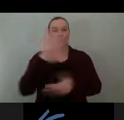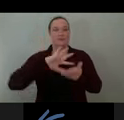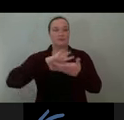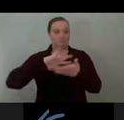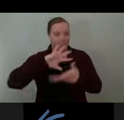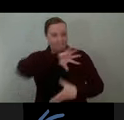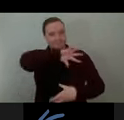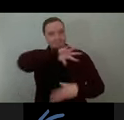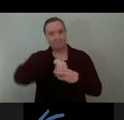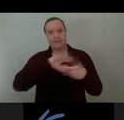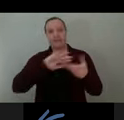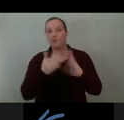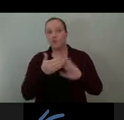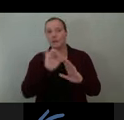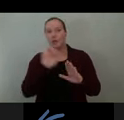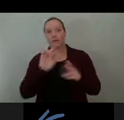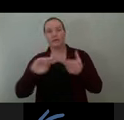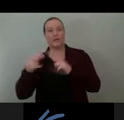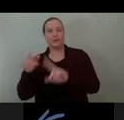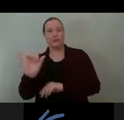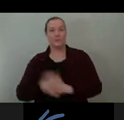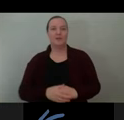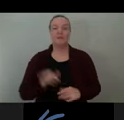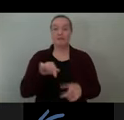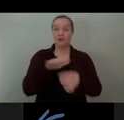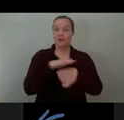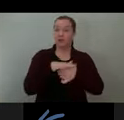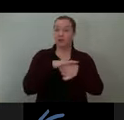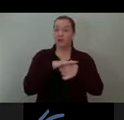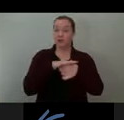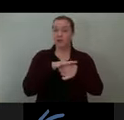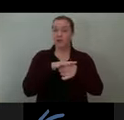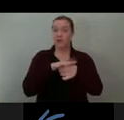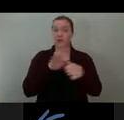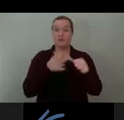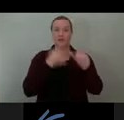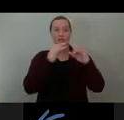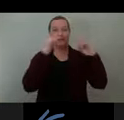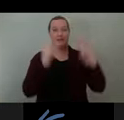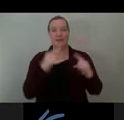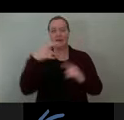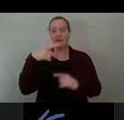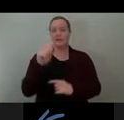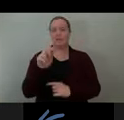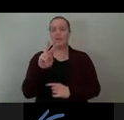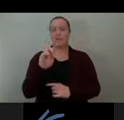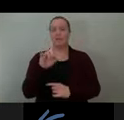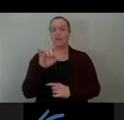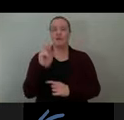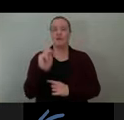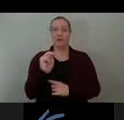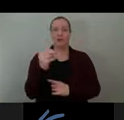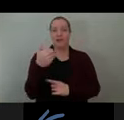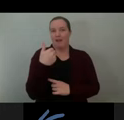And in terms of location, the first pavilions would be those first six small buildings that are